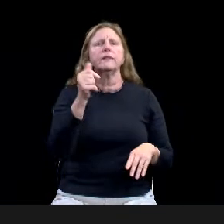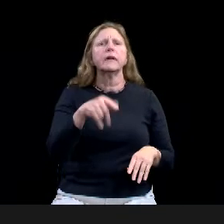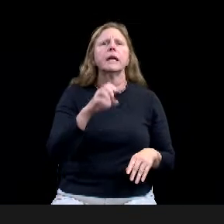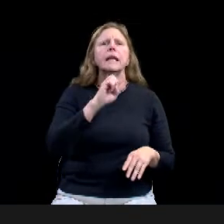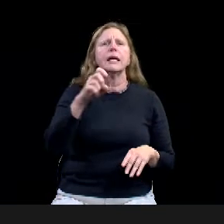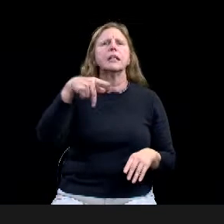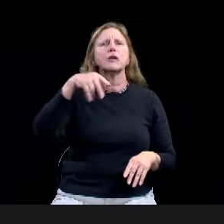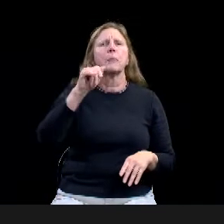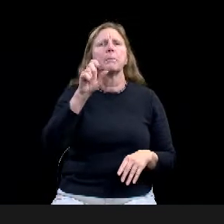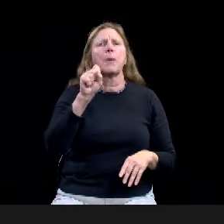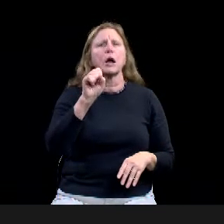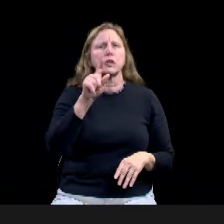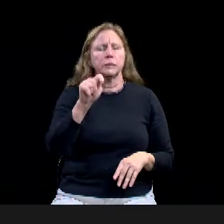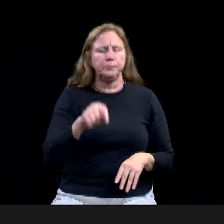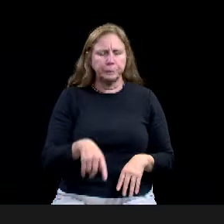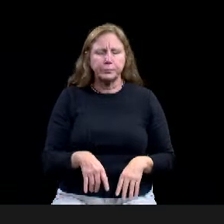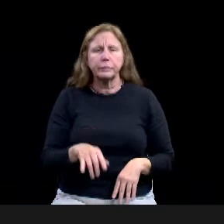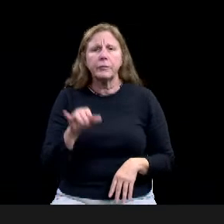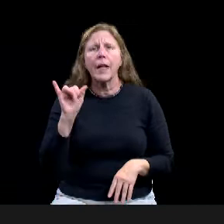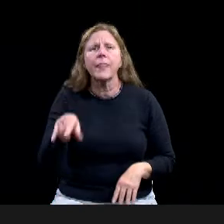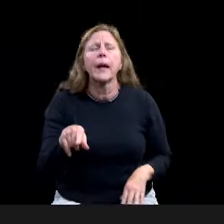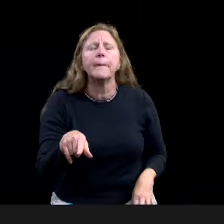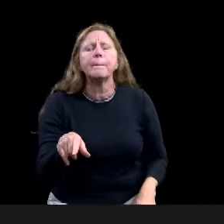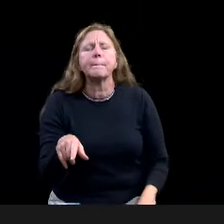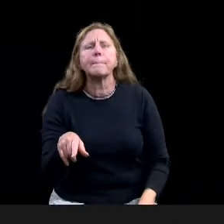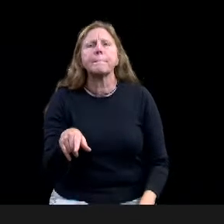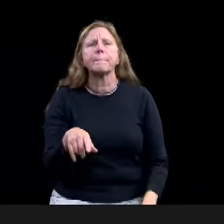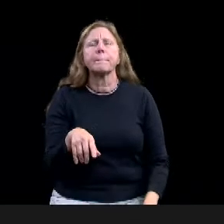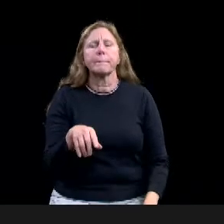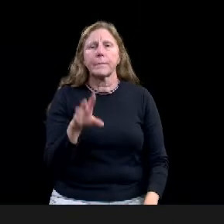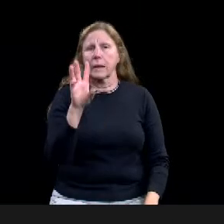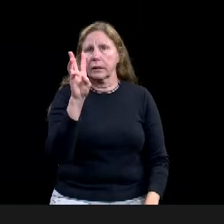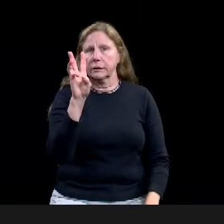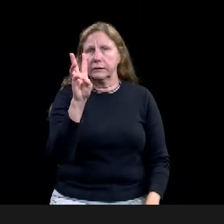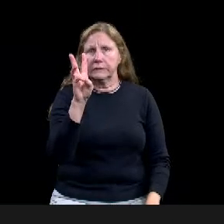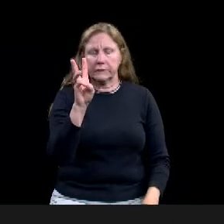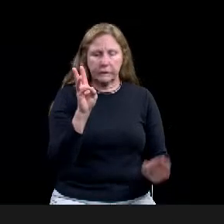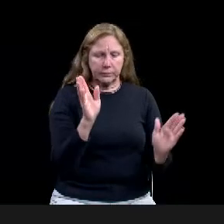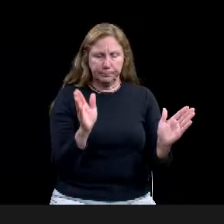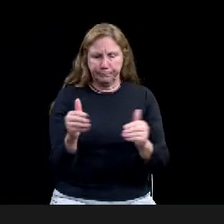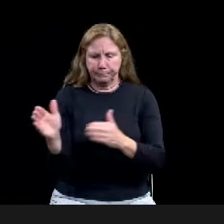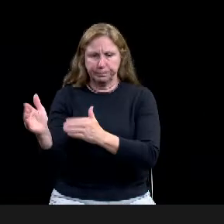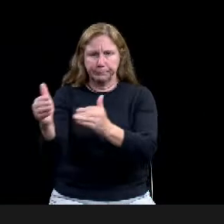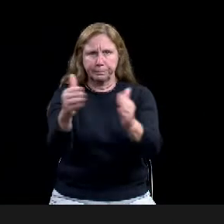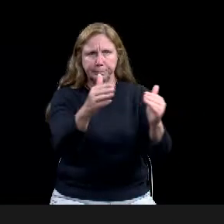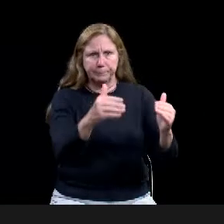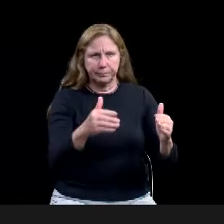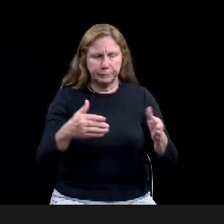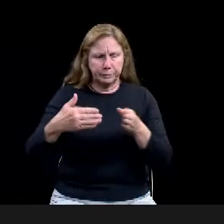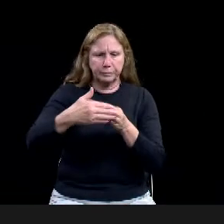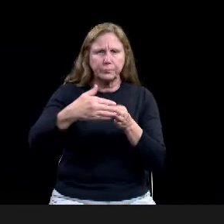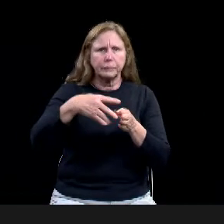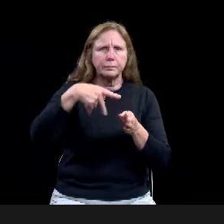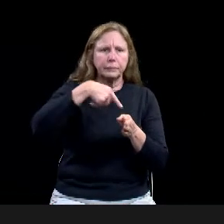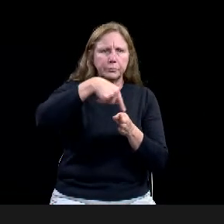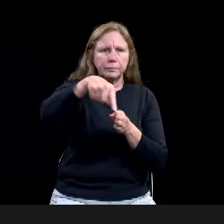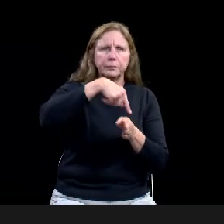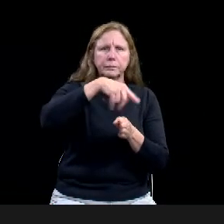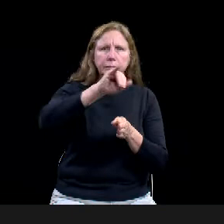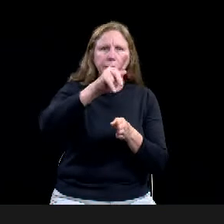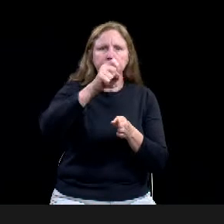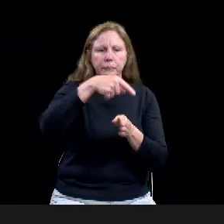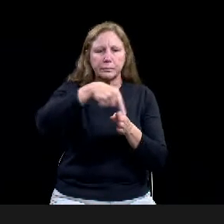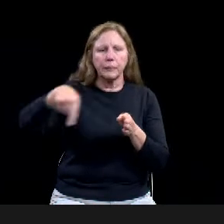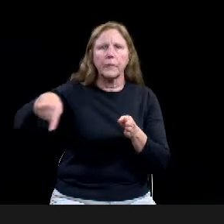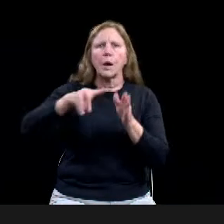corner of park and, uh, Waco Drive, uh, and East Waco and the Northeast Riverside Neighborhood Association. Um,